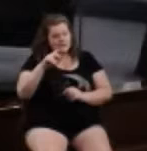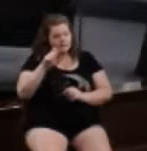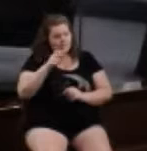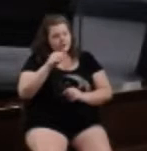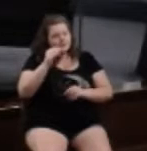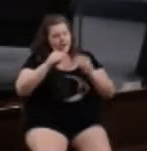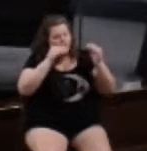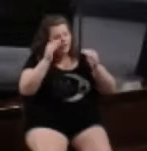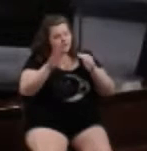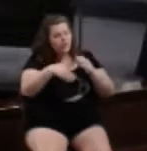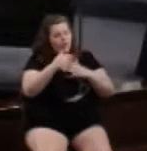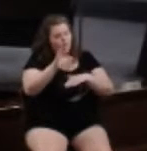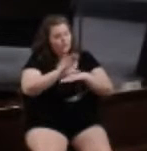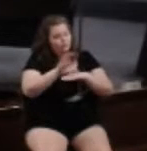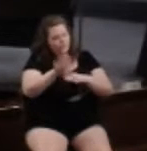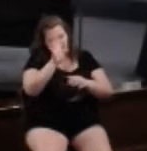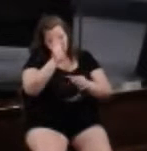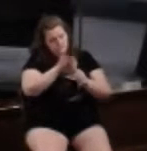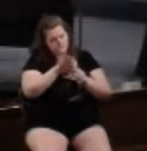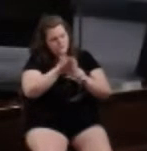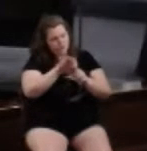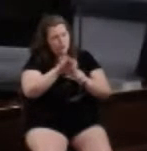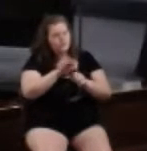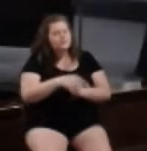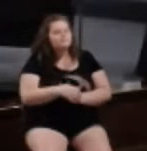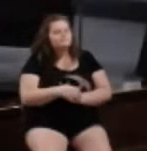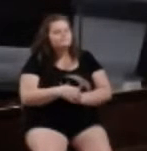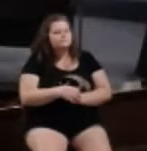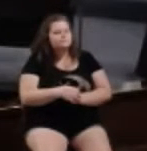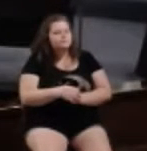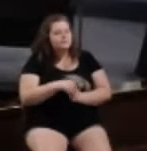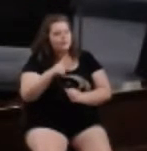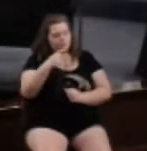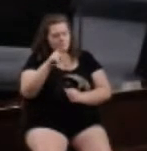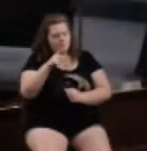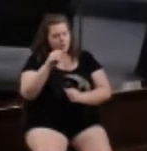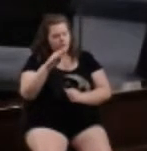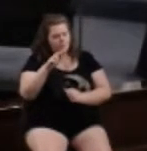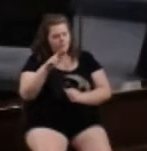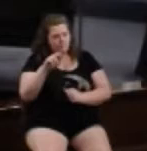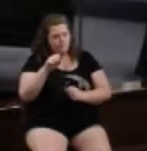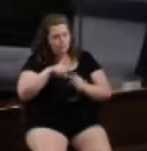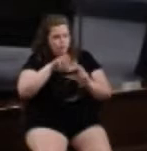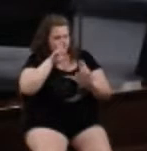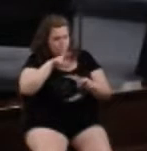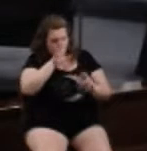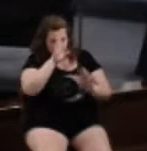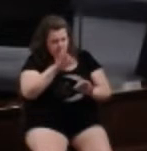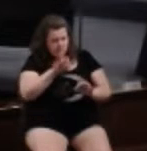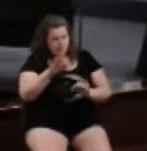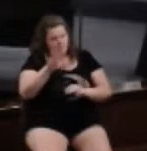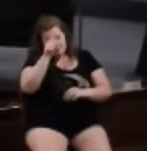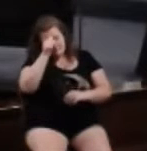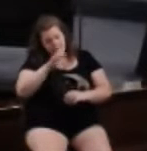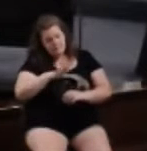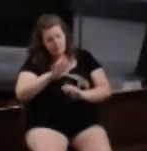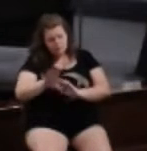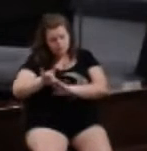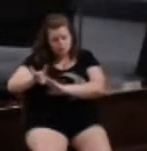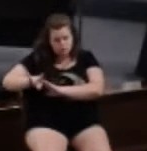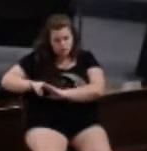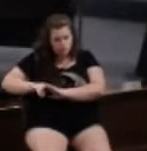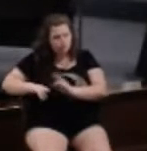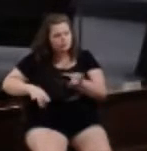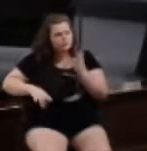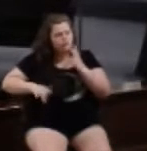whole congregation voted to send delegates to Antioch with Paul and Barnabas to report on this decision. The men chosen were two of the